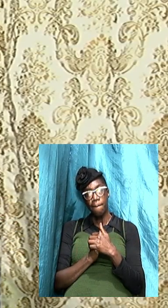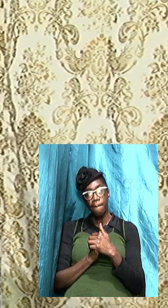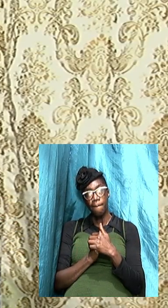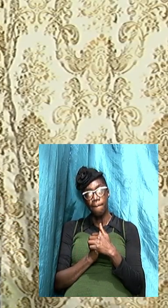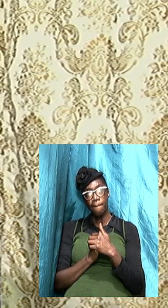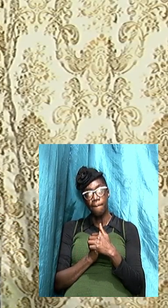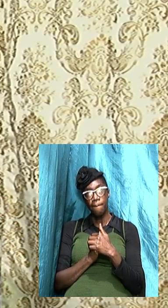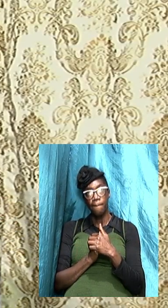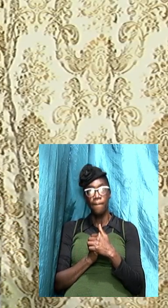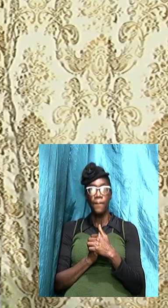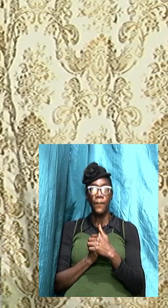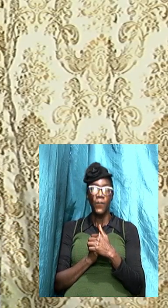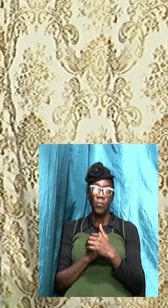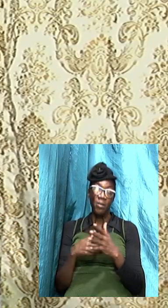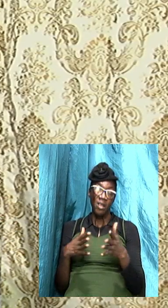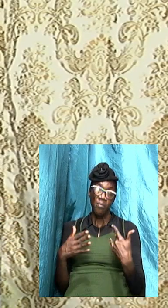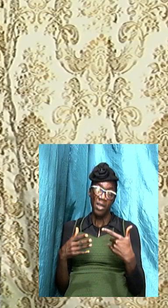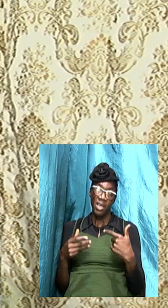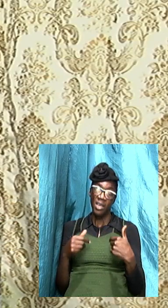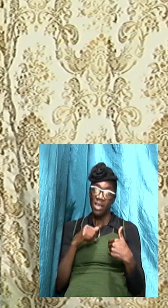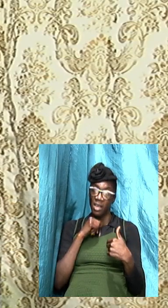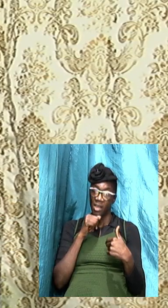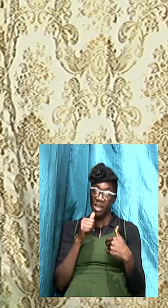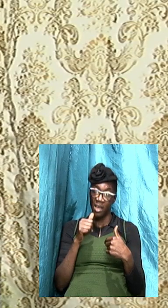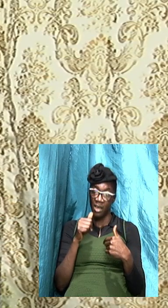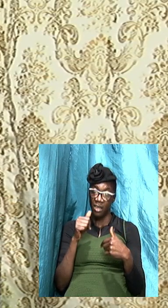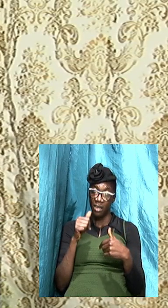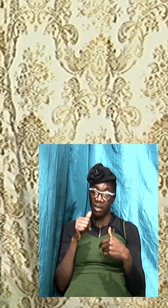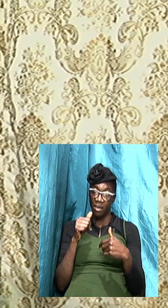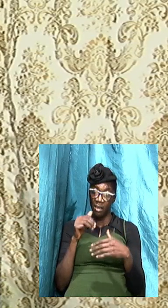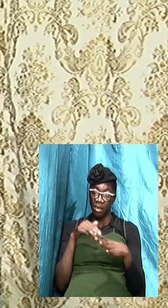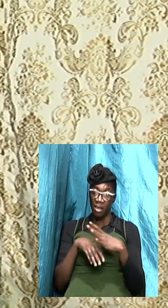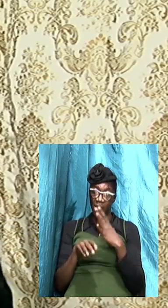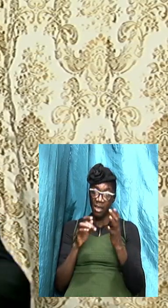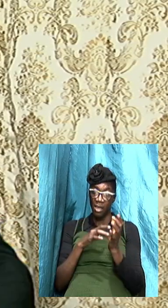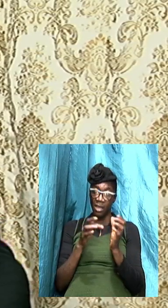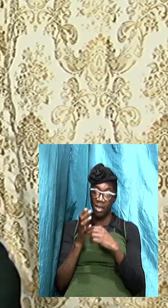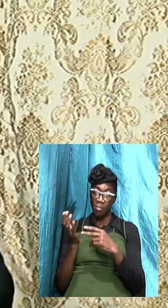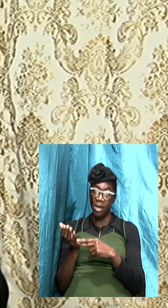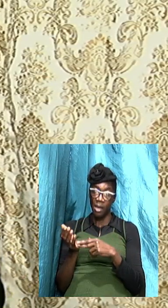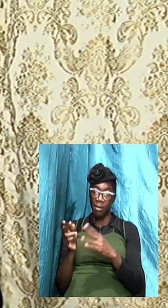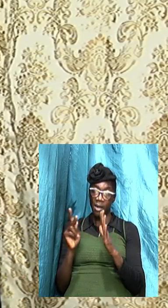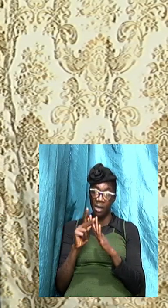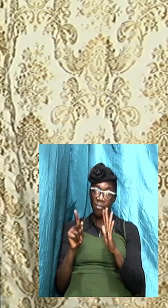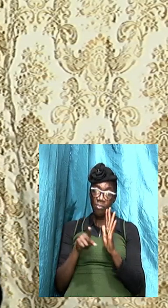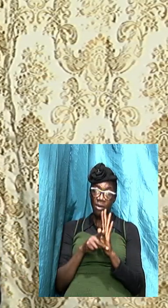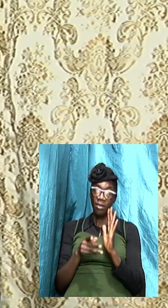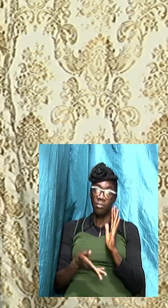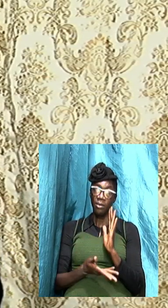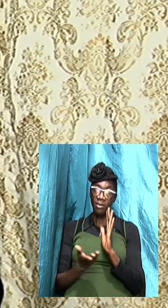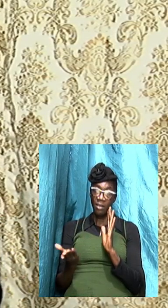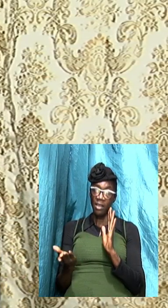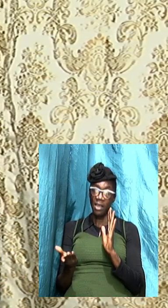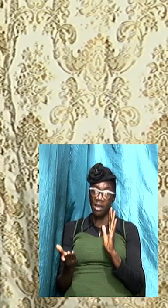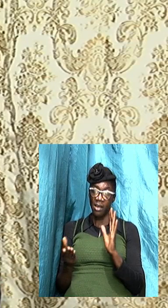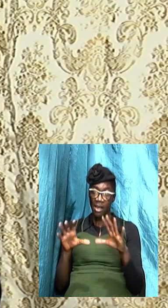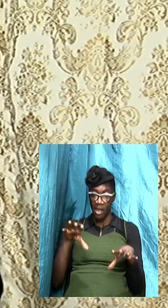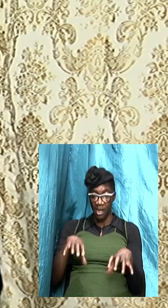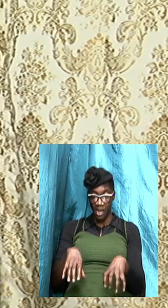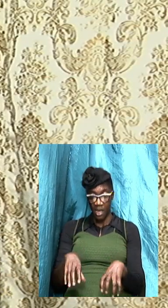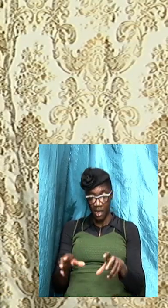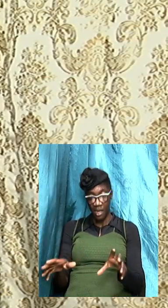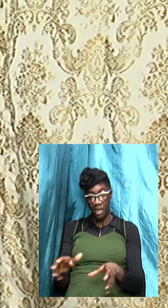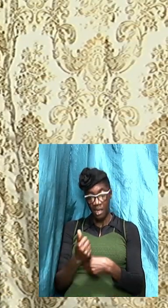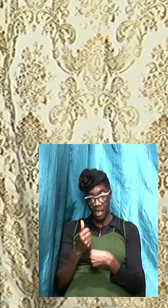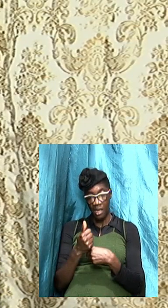so though it might not be mentioned verbatim in scriptures once the principles are there we can take it